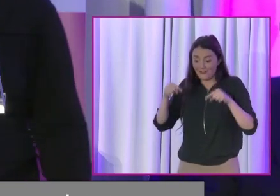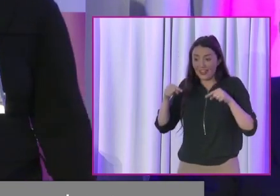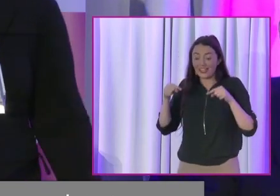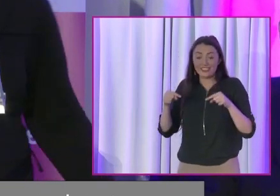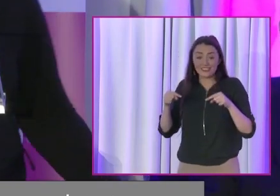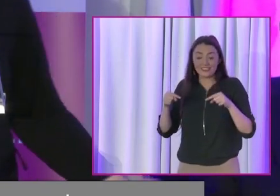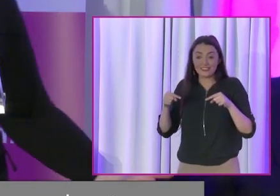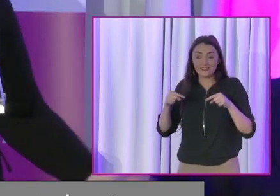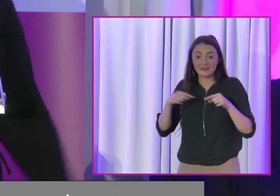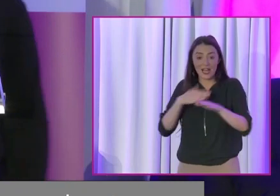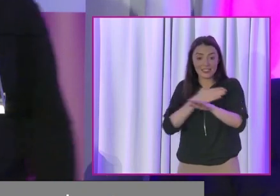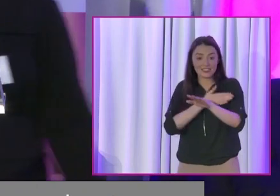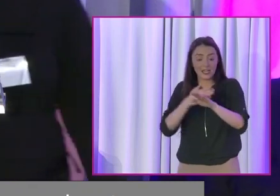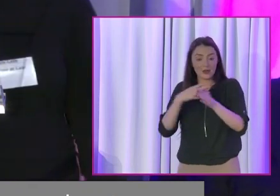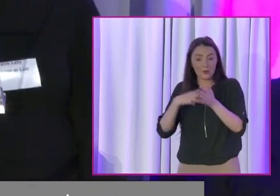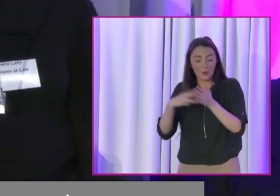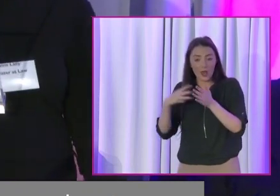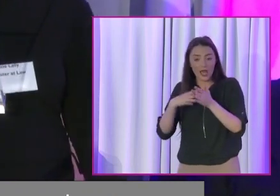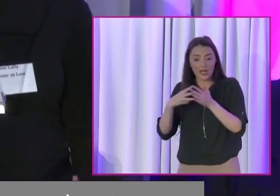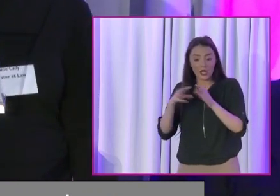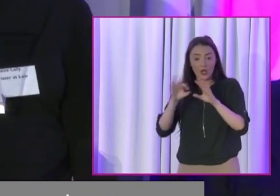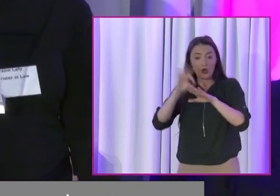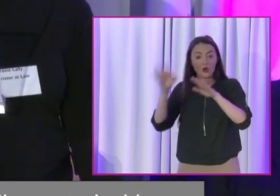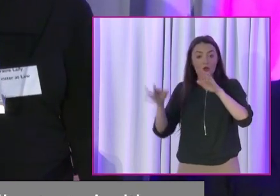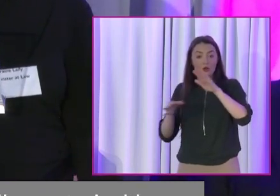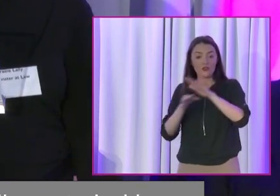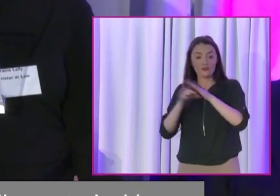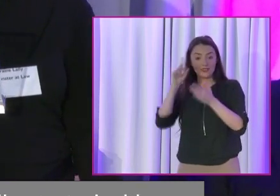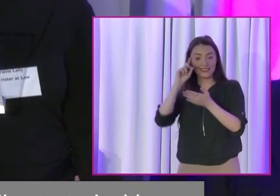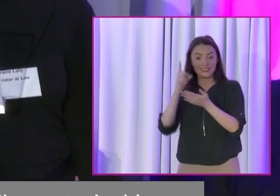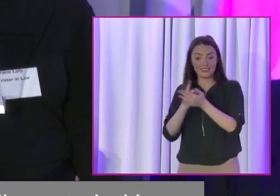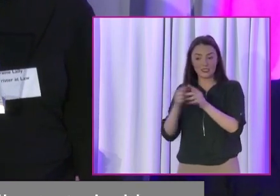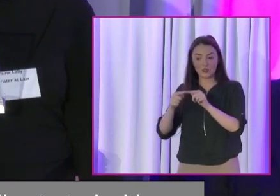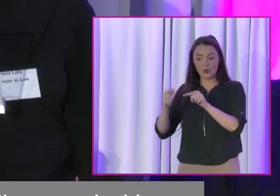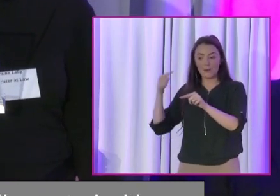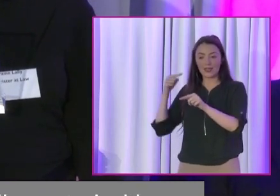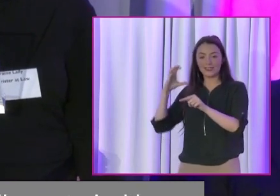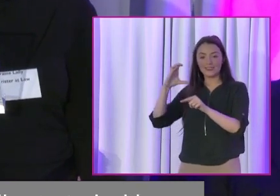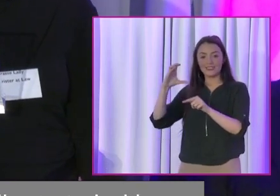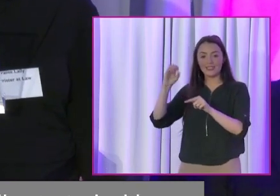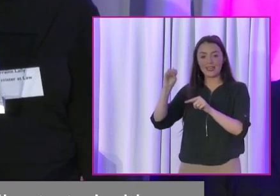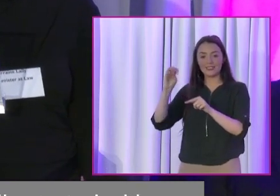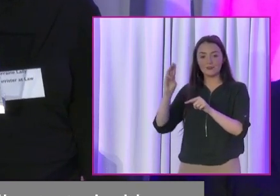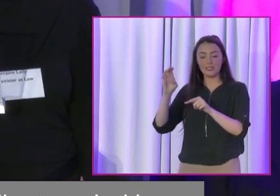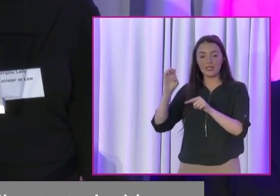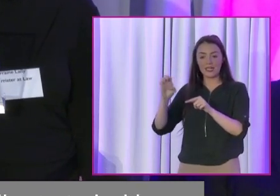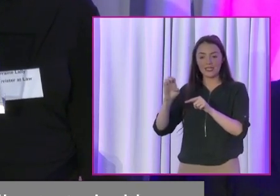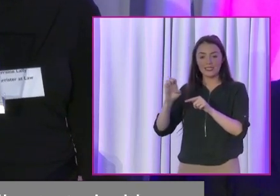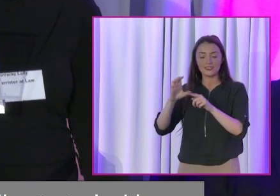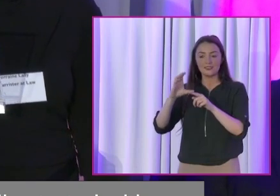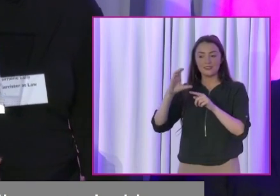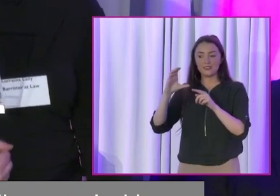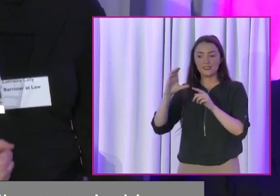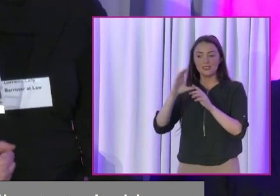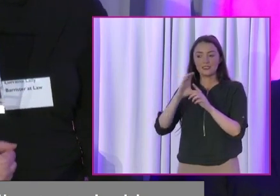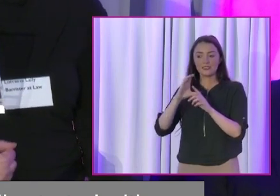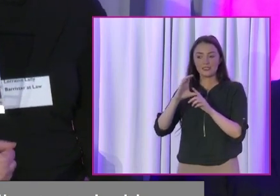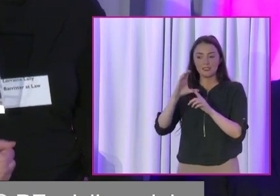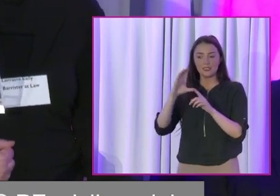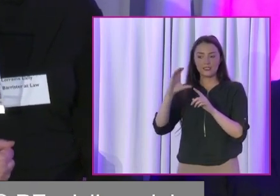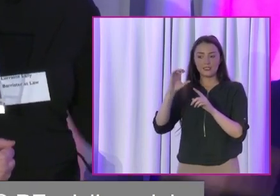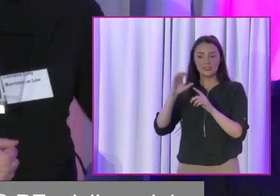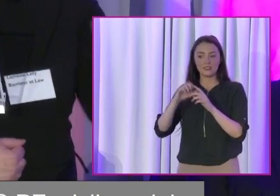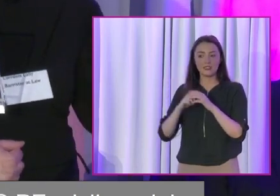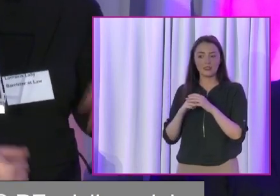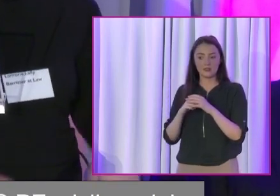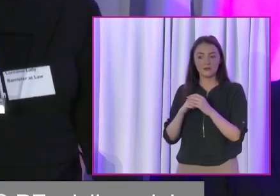actually started with a government decision that went back to CSPE. So civil, social and political education. I was the first class in